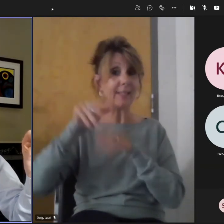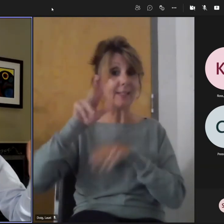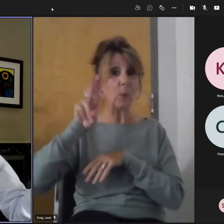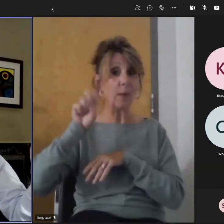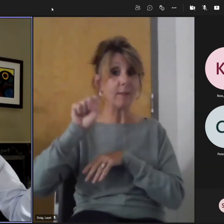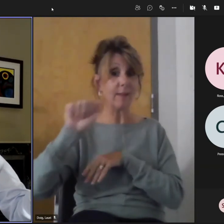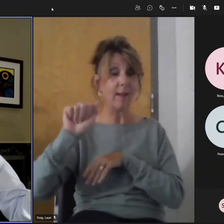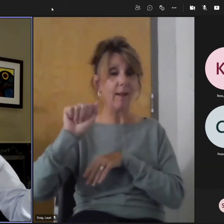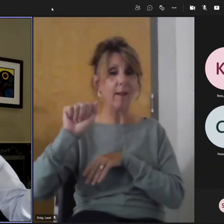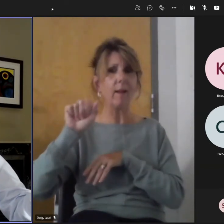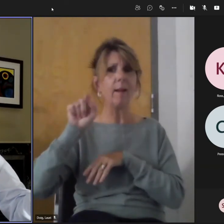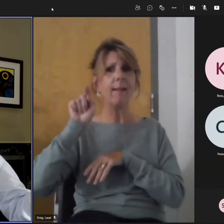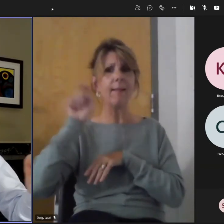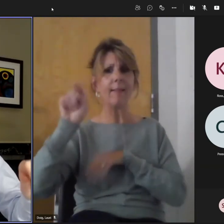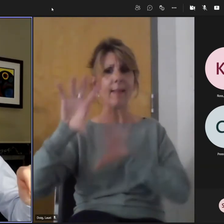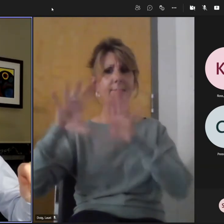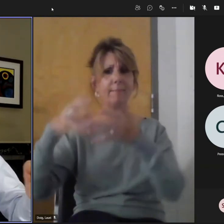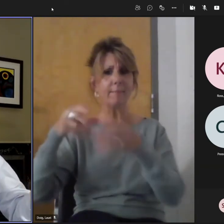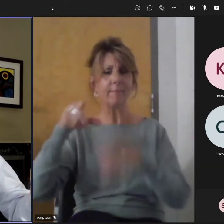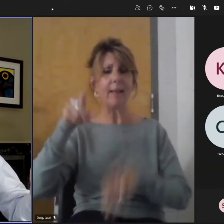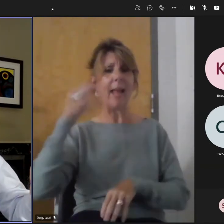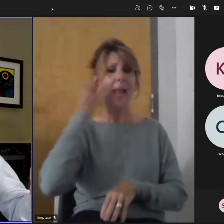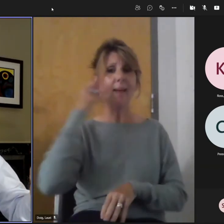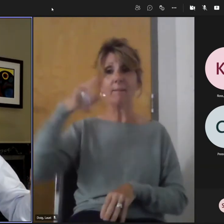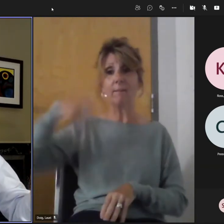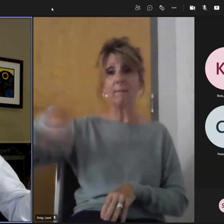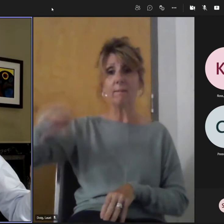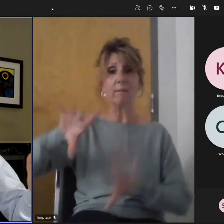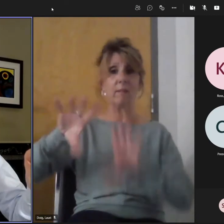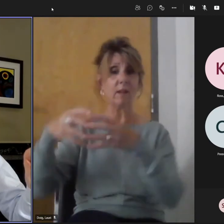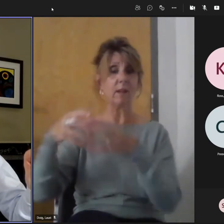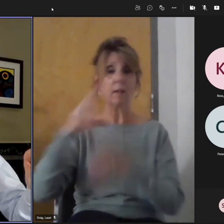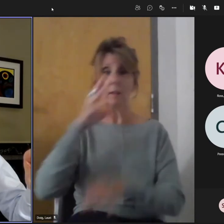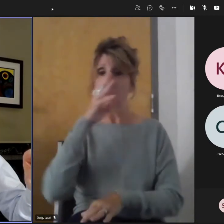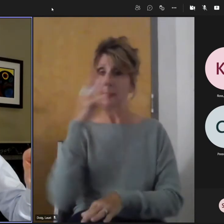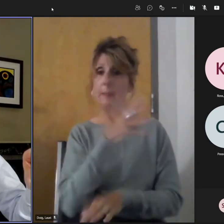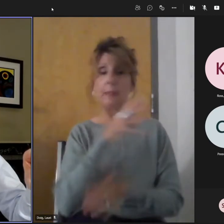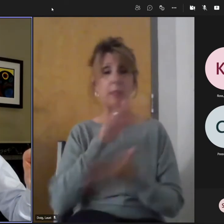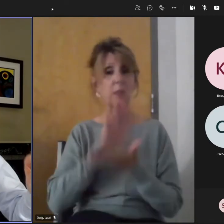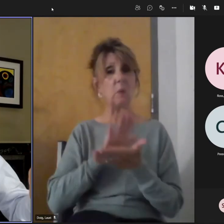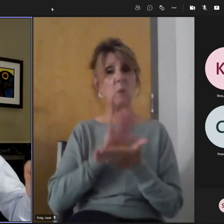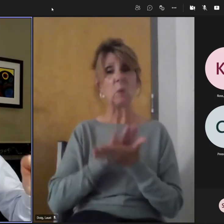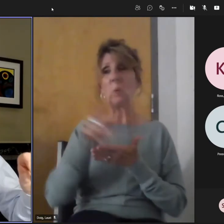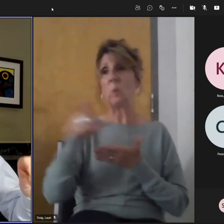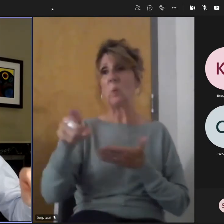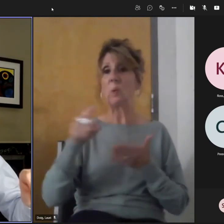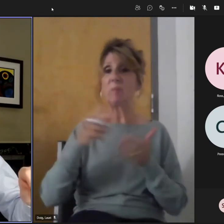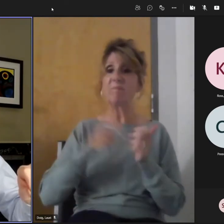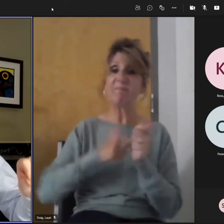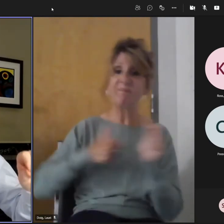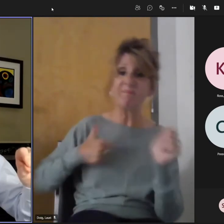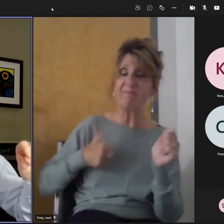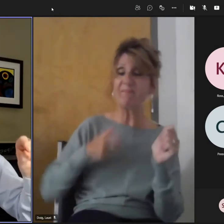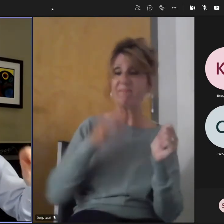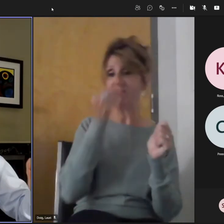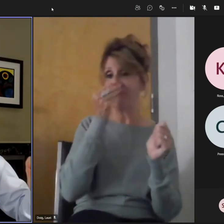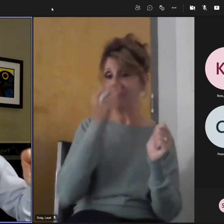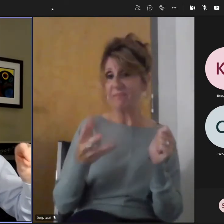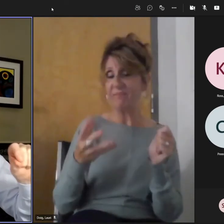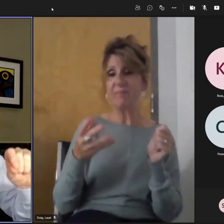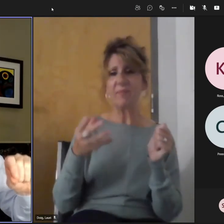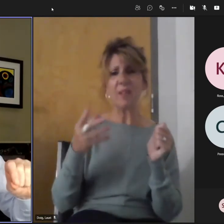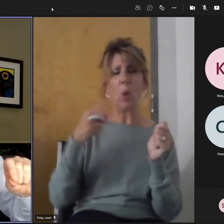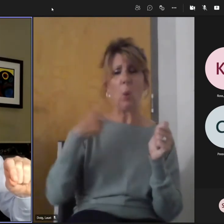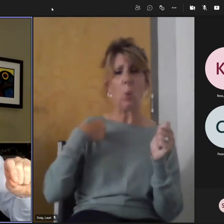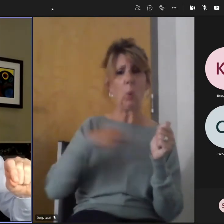said, the way we treat students who are not doing well at school magnifies the problem because every